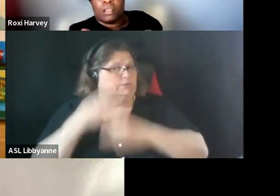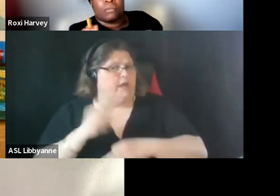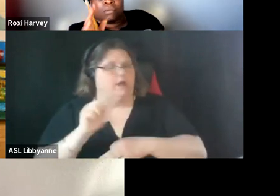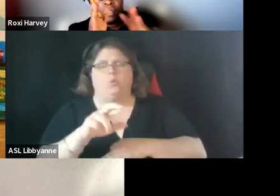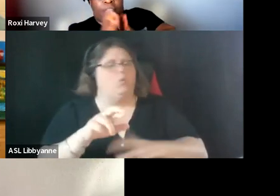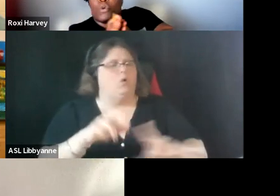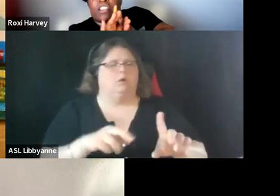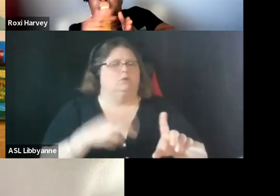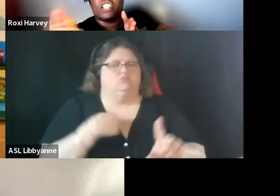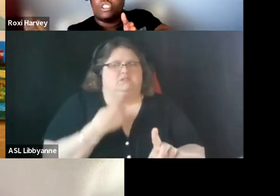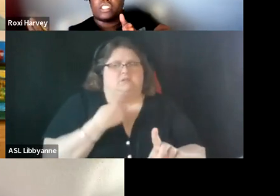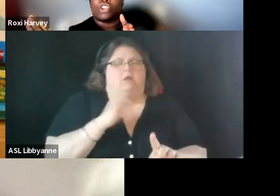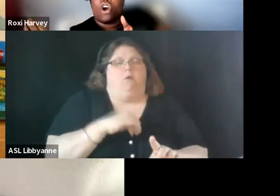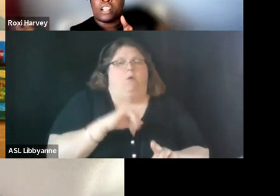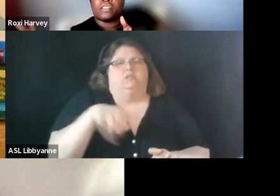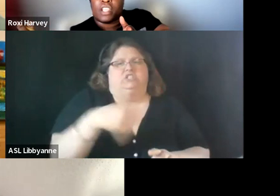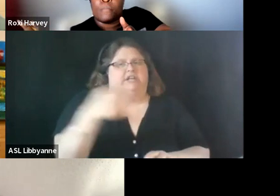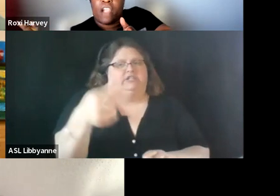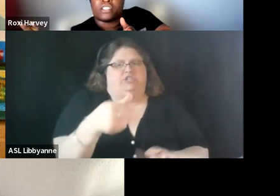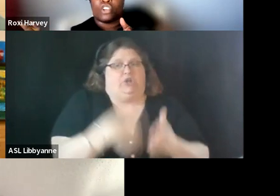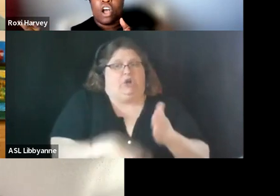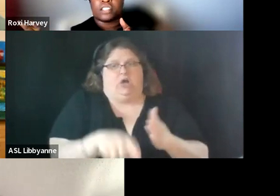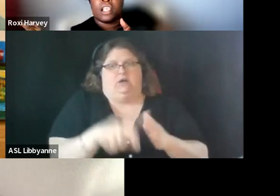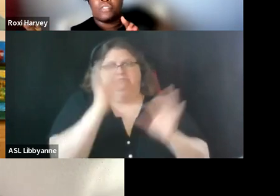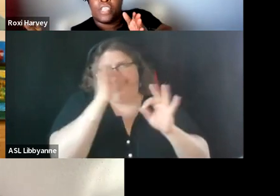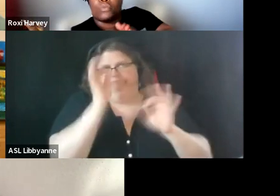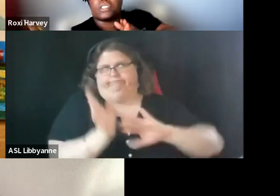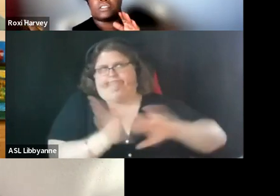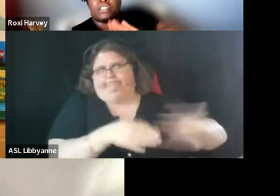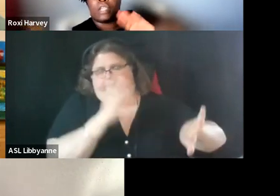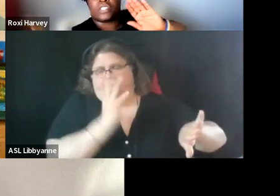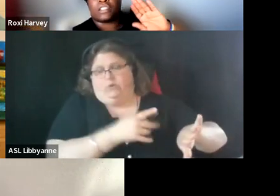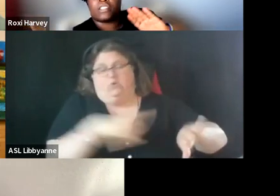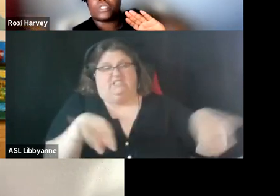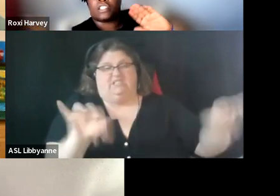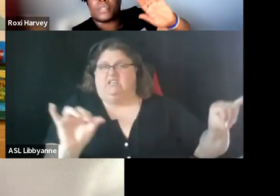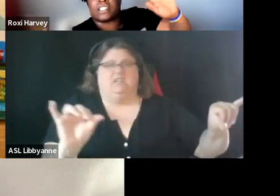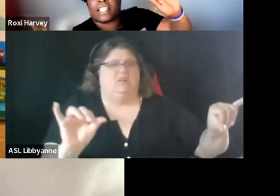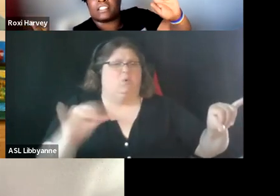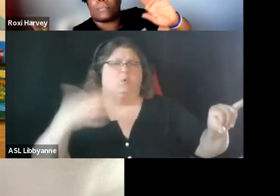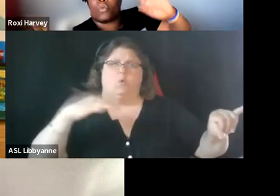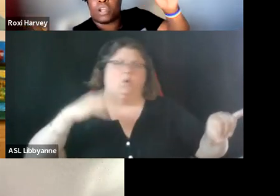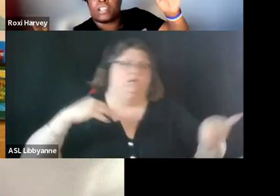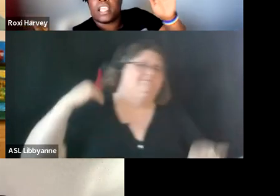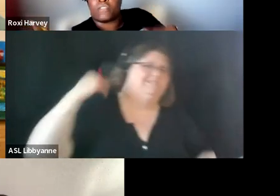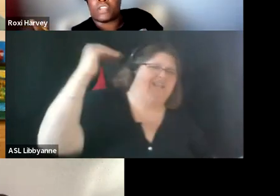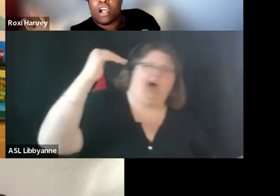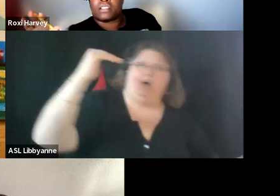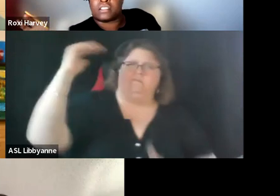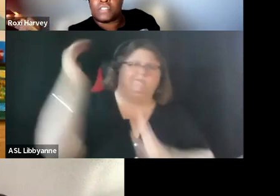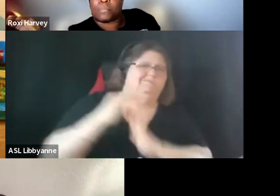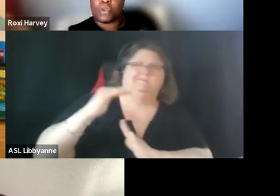if you had not even looked at the cost of their comparison costs they would have they were so they would still be selected number one